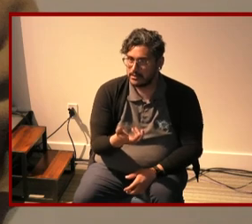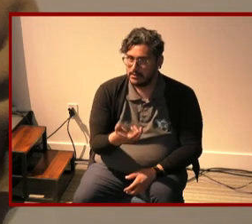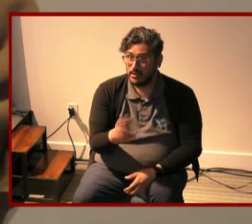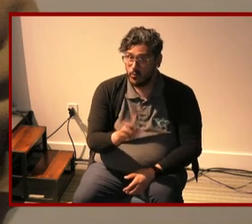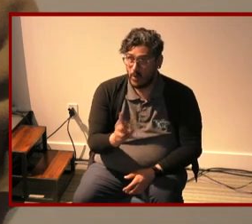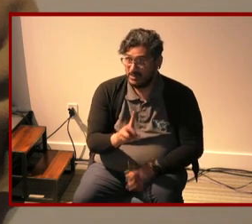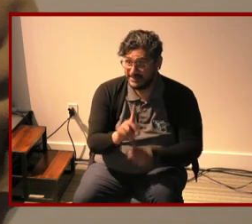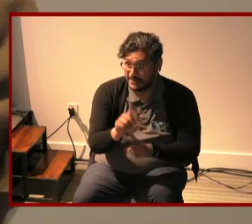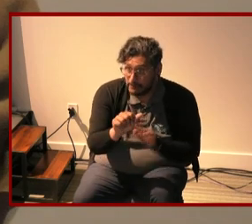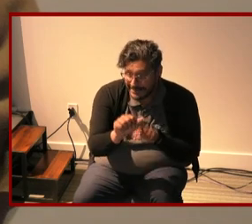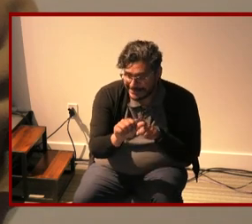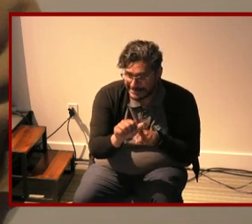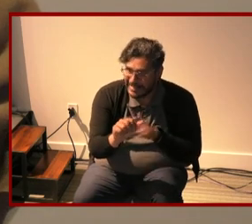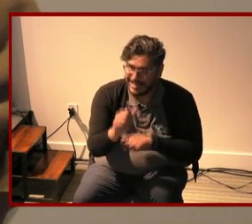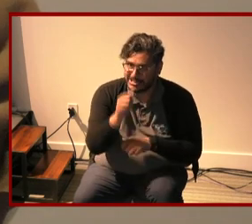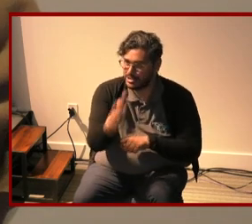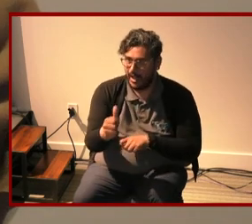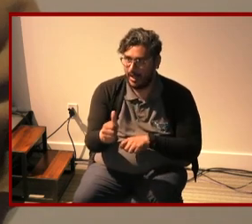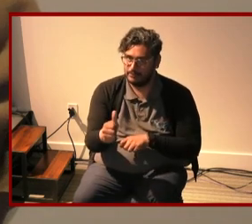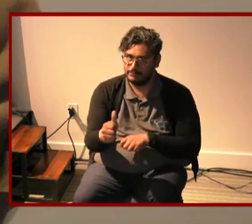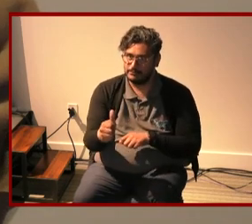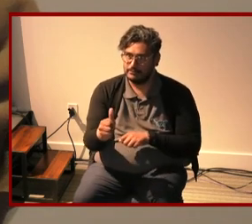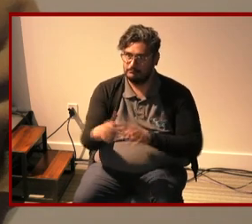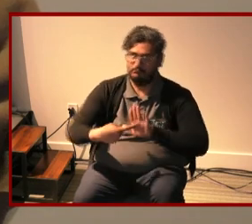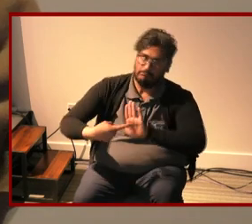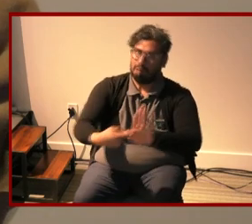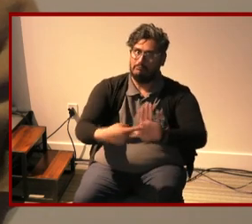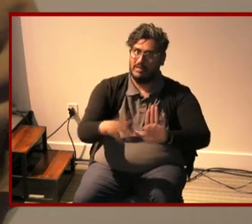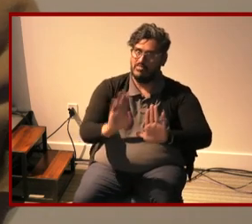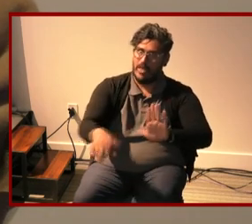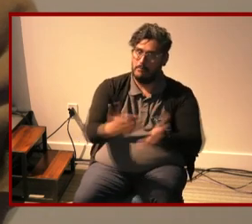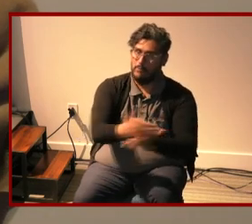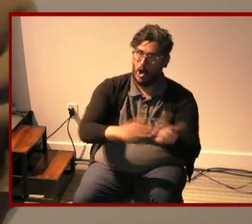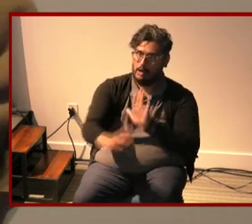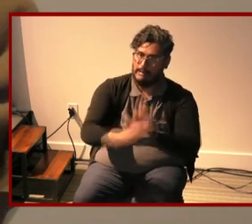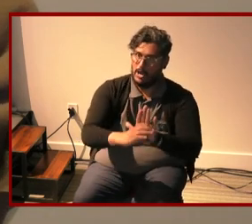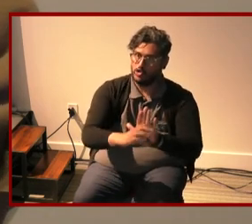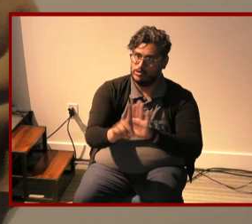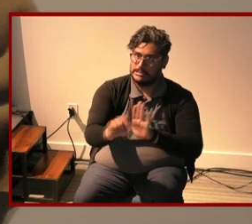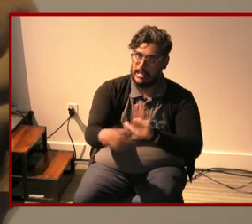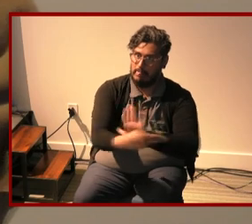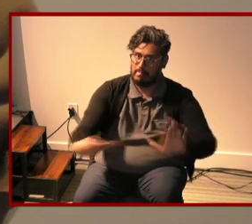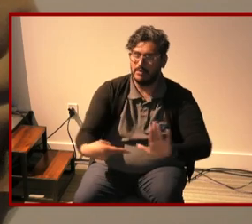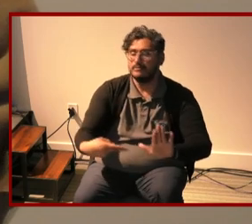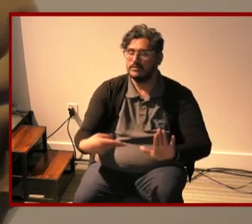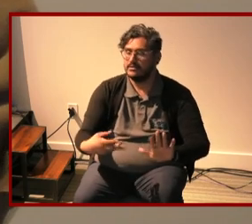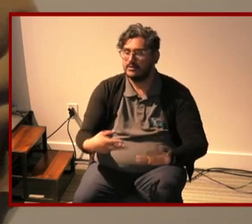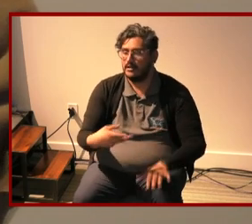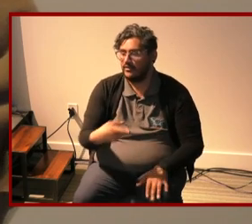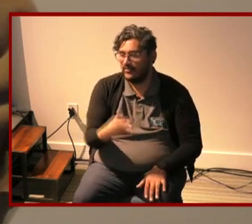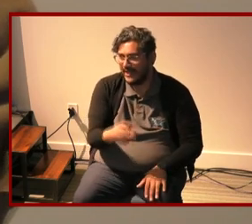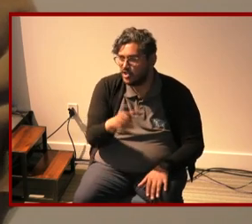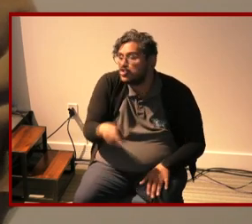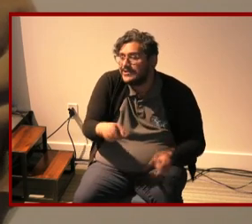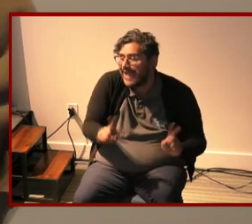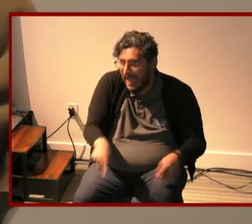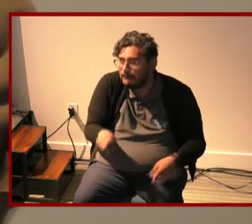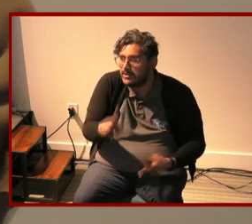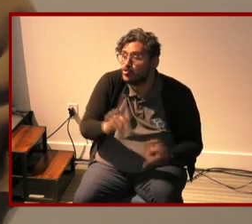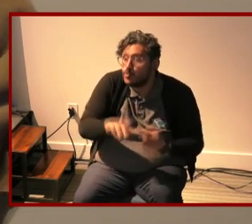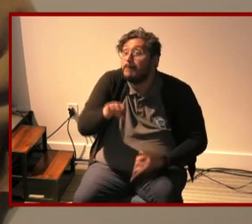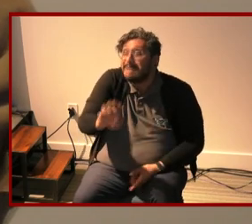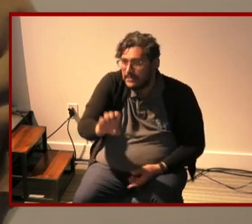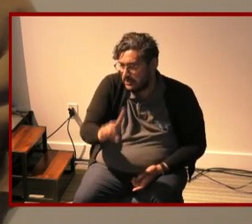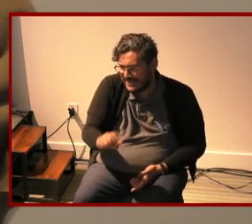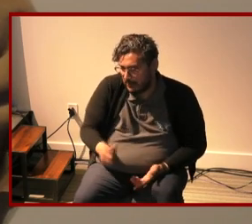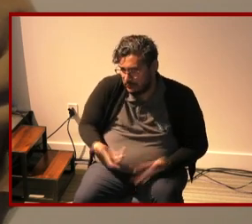important part of the plot they're just disabled and they're just living their life and i think that that is huge and significant absolutely yeah